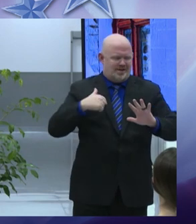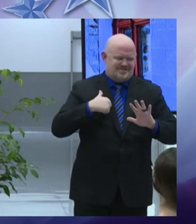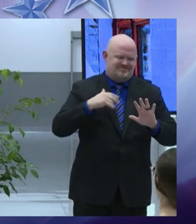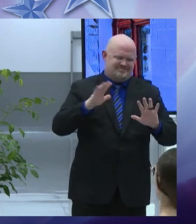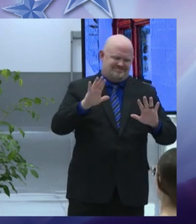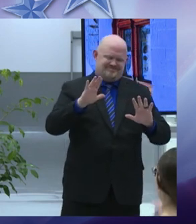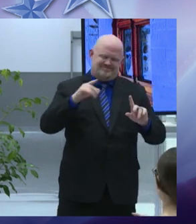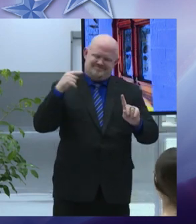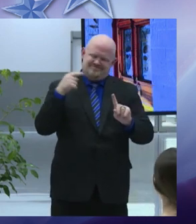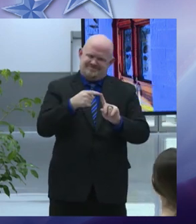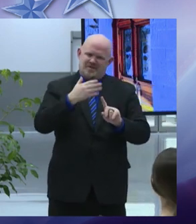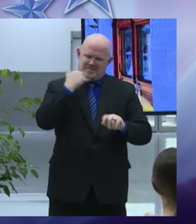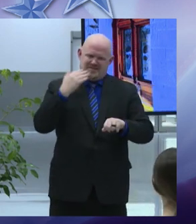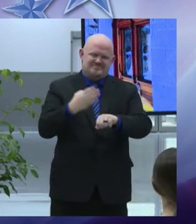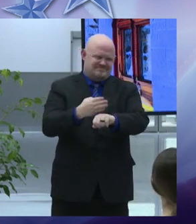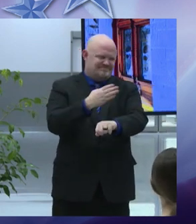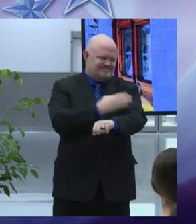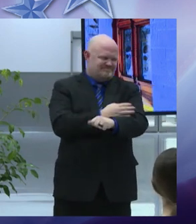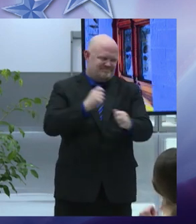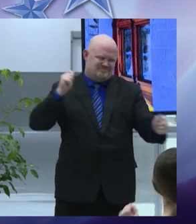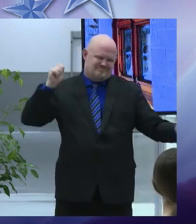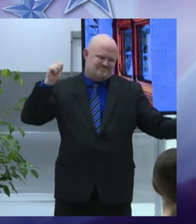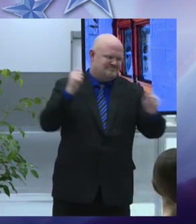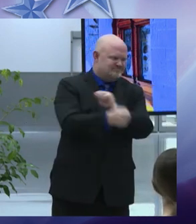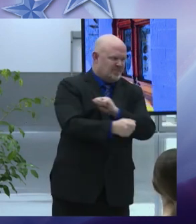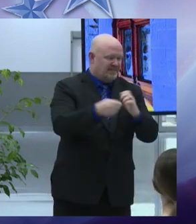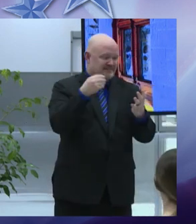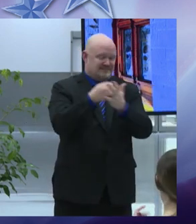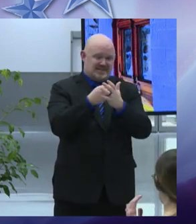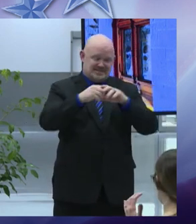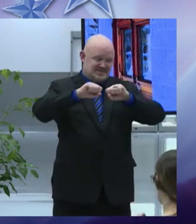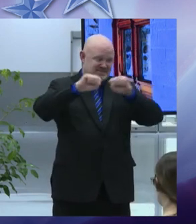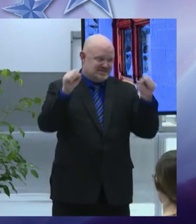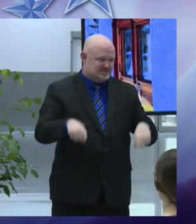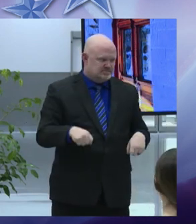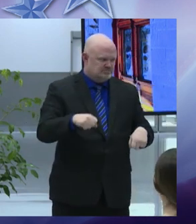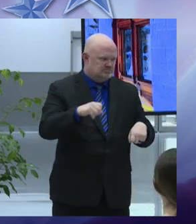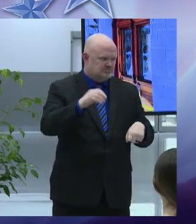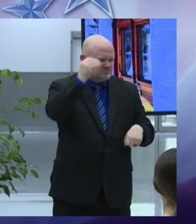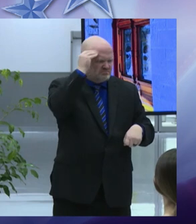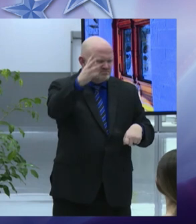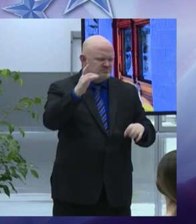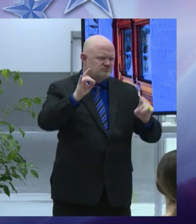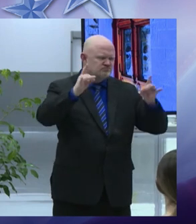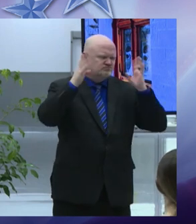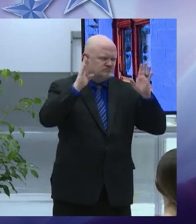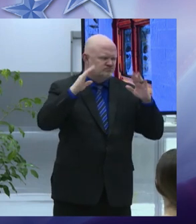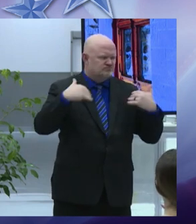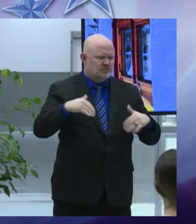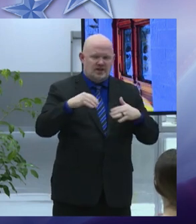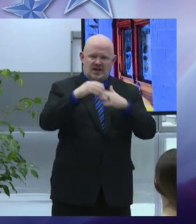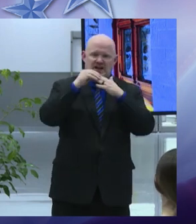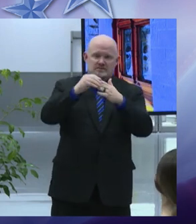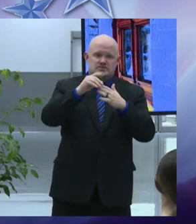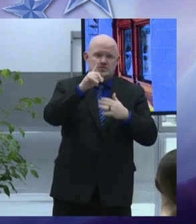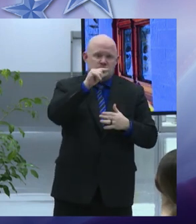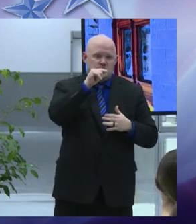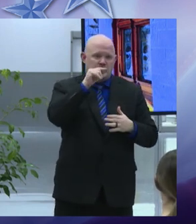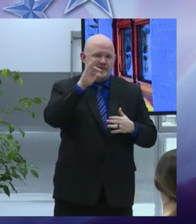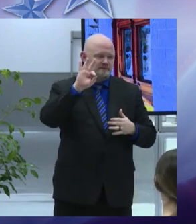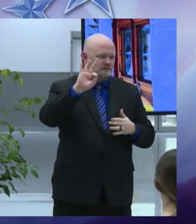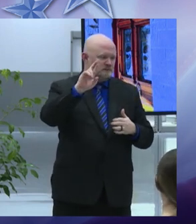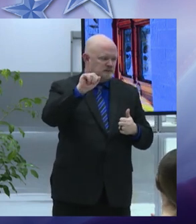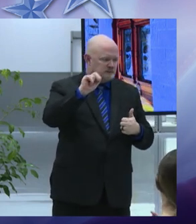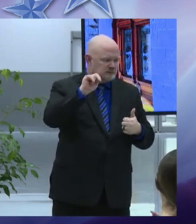turnaround of our city's financial systems is nothing short of remarkable and is due in large part to the leadership of chief administrative officer frank kaliva finance